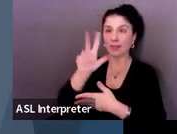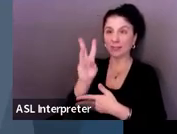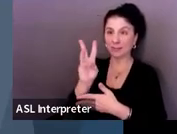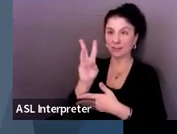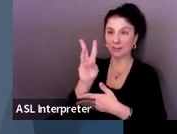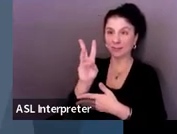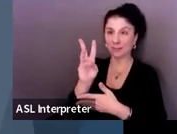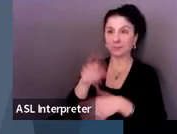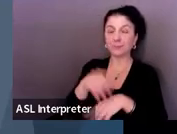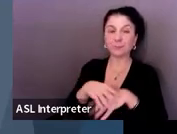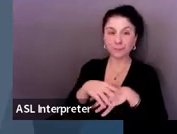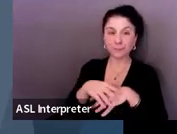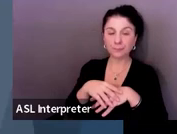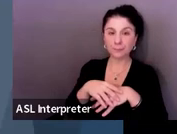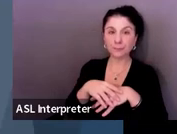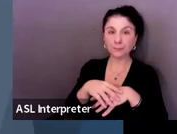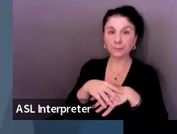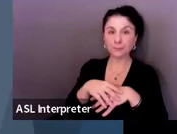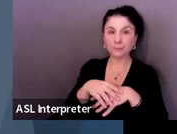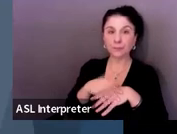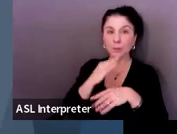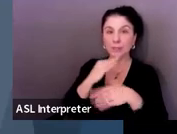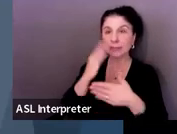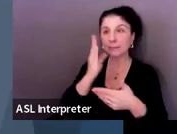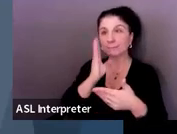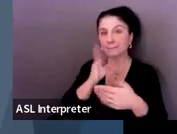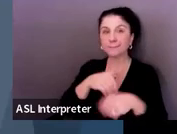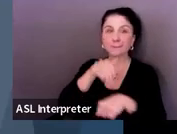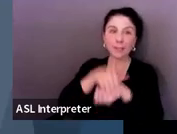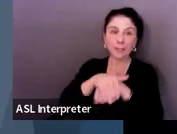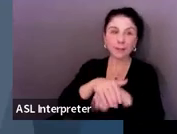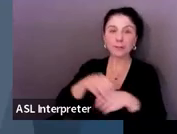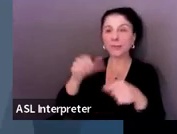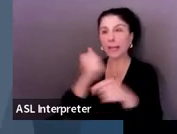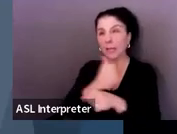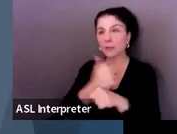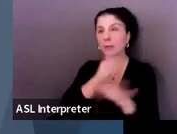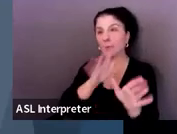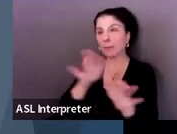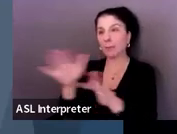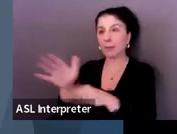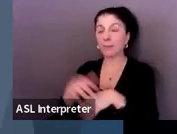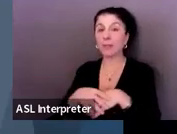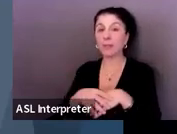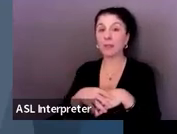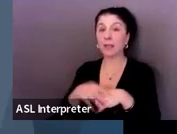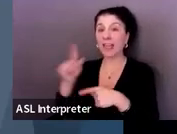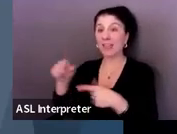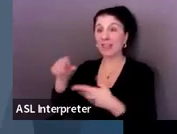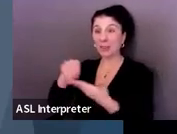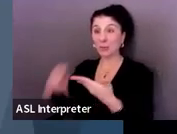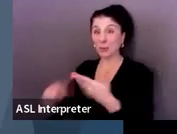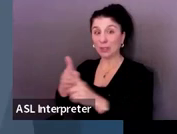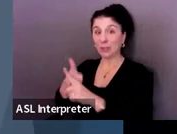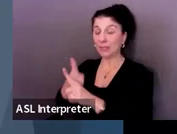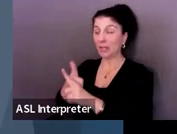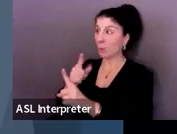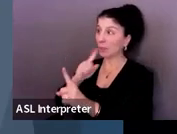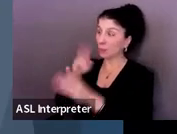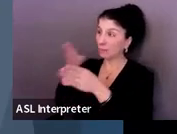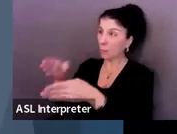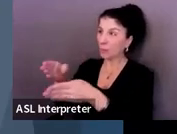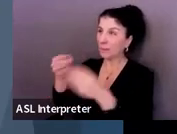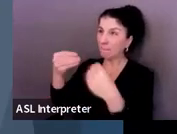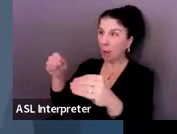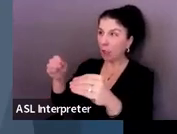will take. You can see the courses there and you can see the connection. This student must have been looking into carpentry or I think it was marketing.